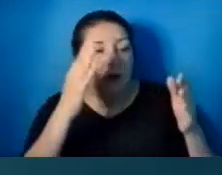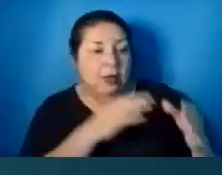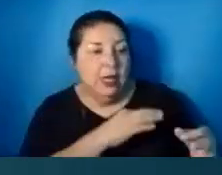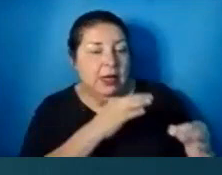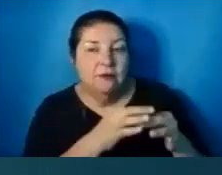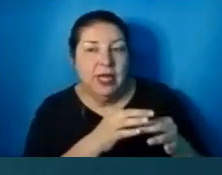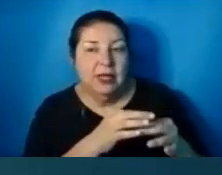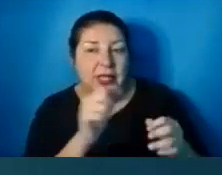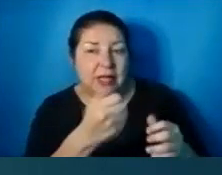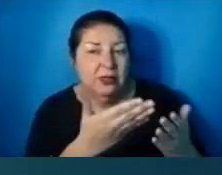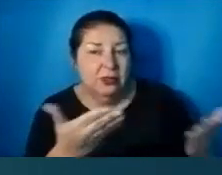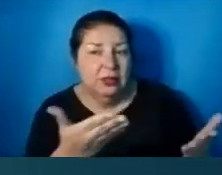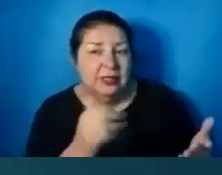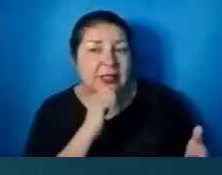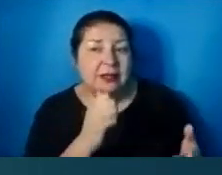worship to.